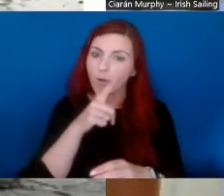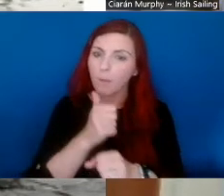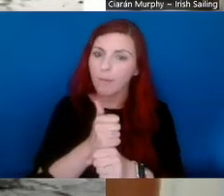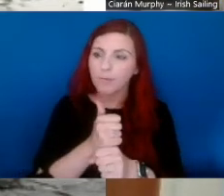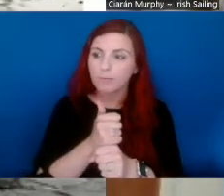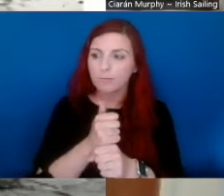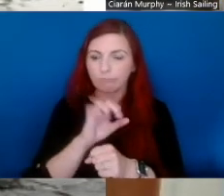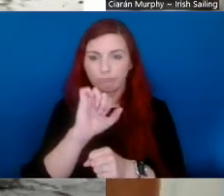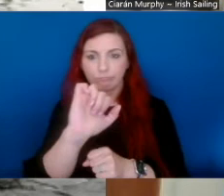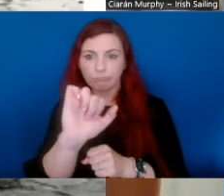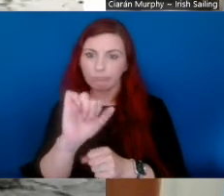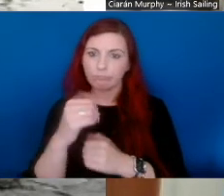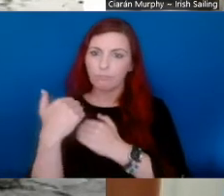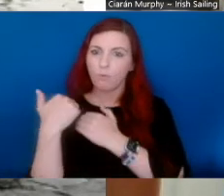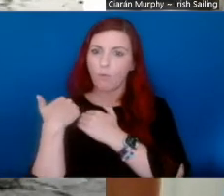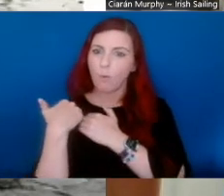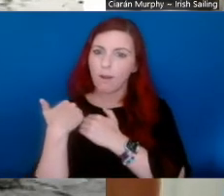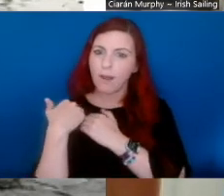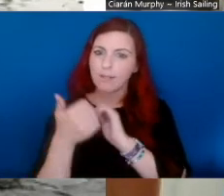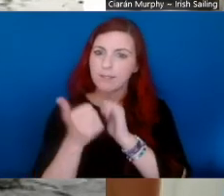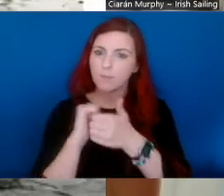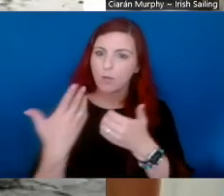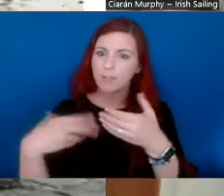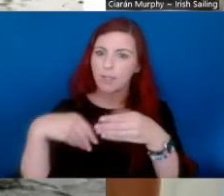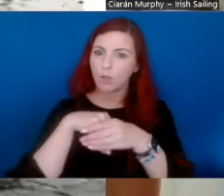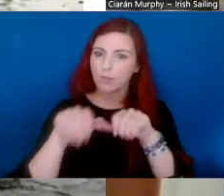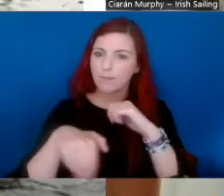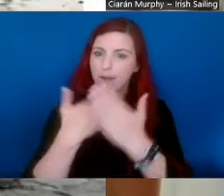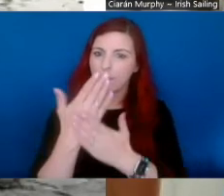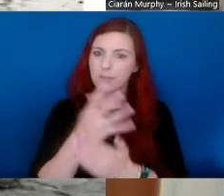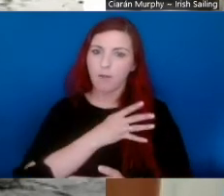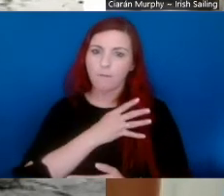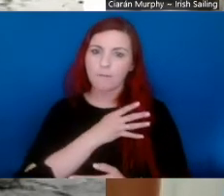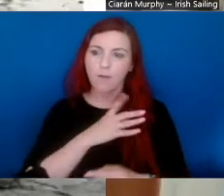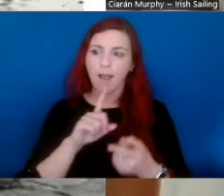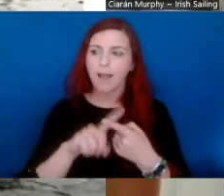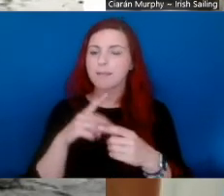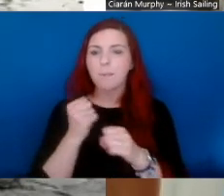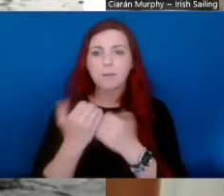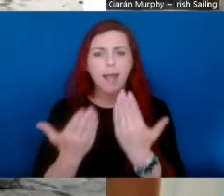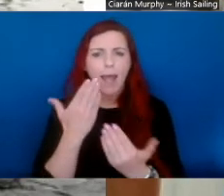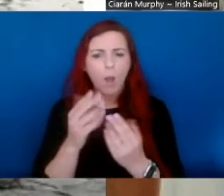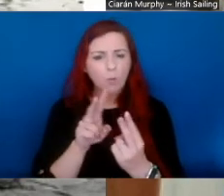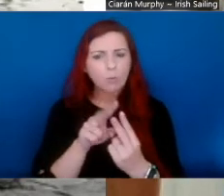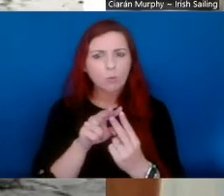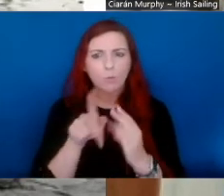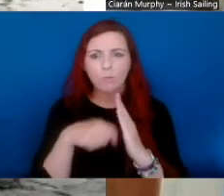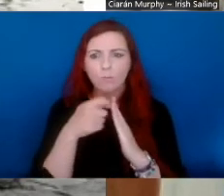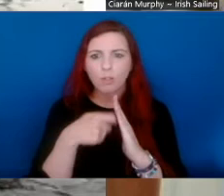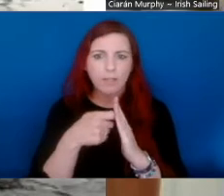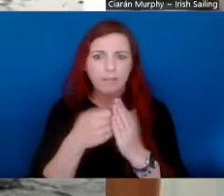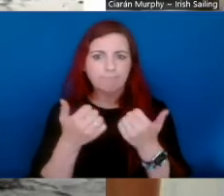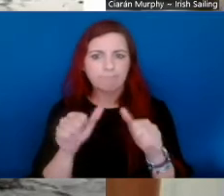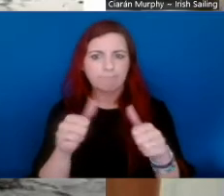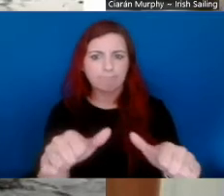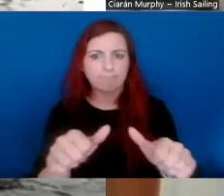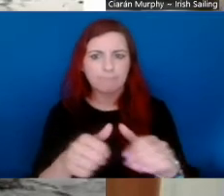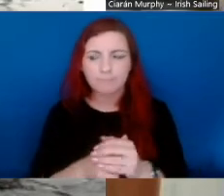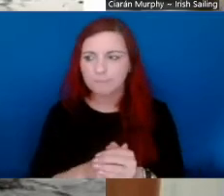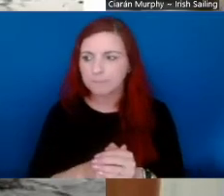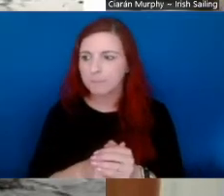Maybe you could tell us a little bit about your role as Sports Inclusion Development Officer, and about how these two projects came together.